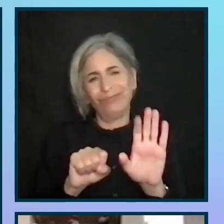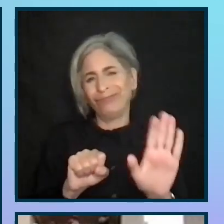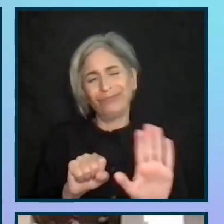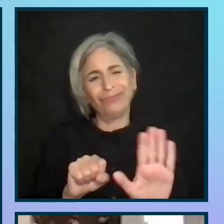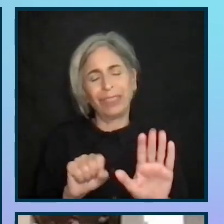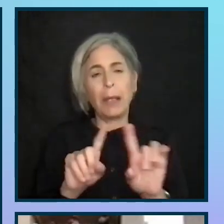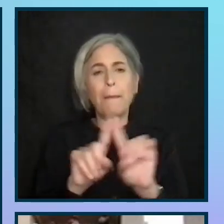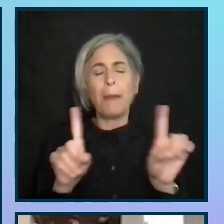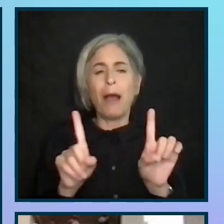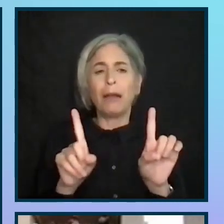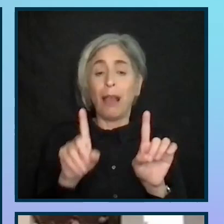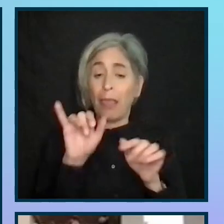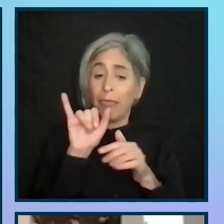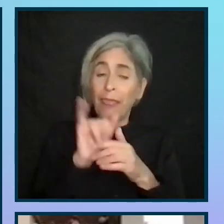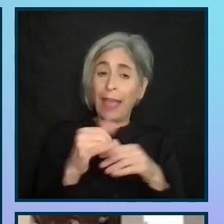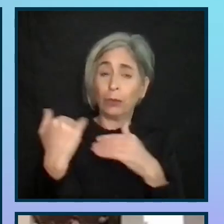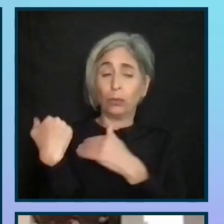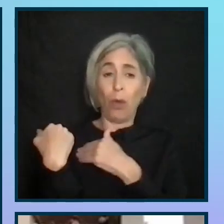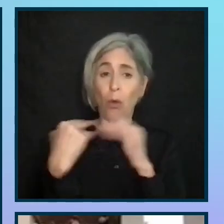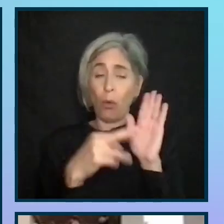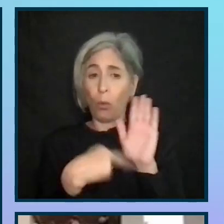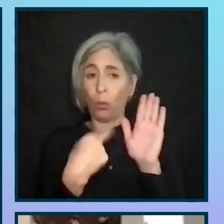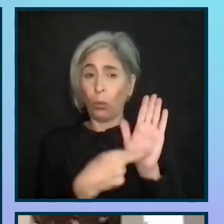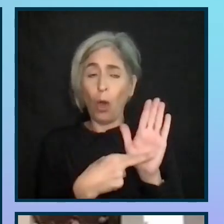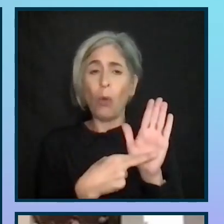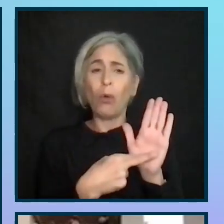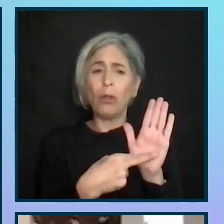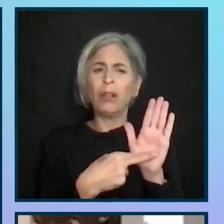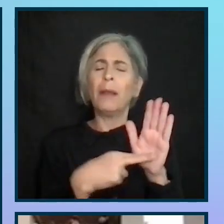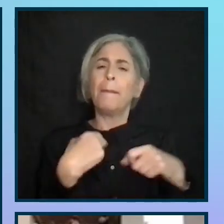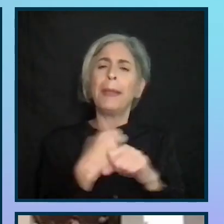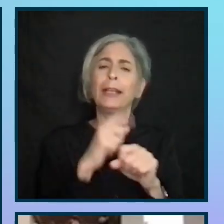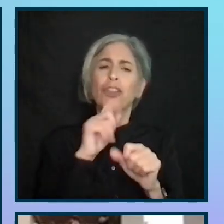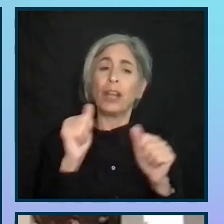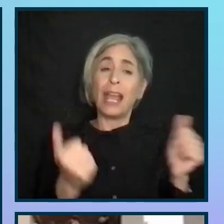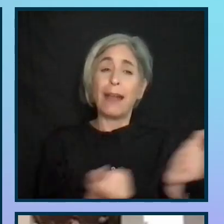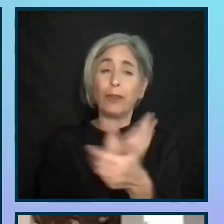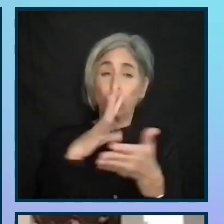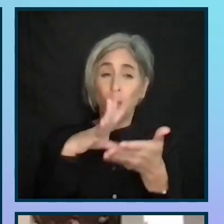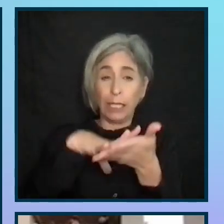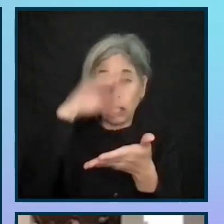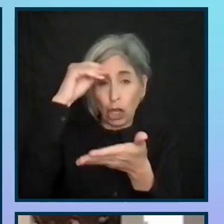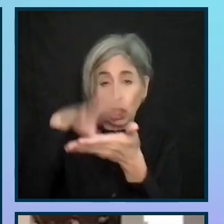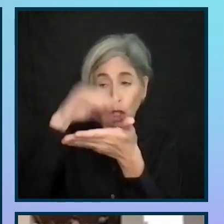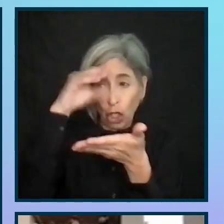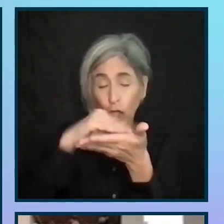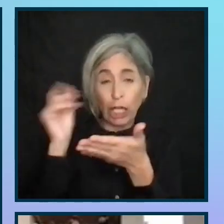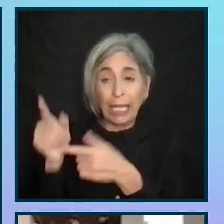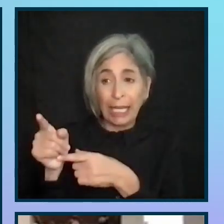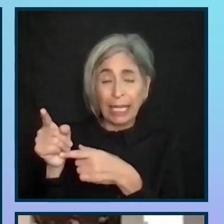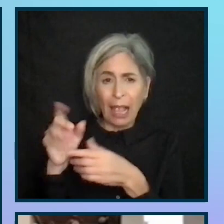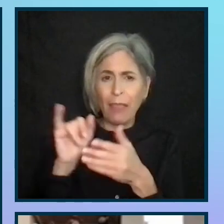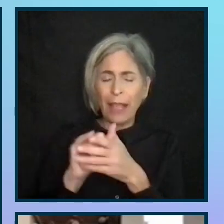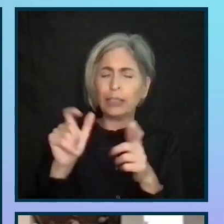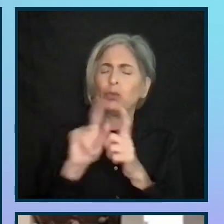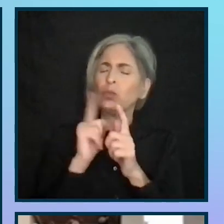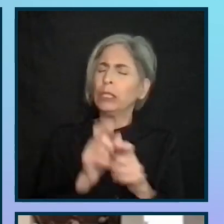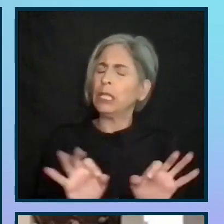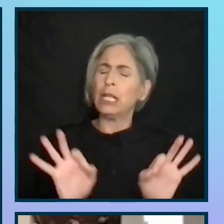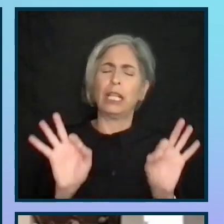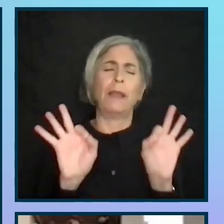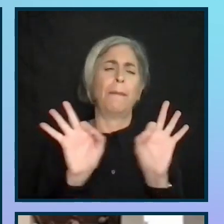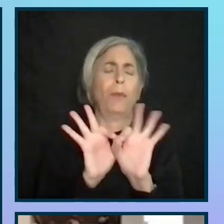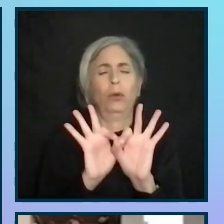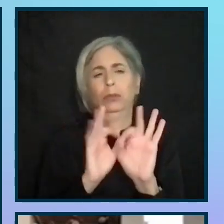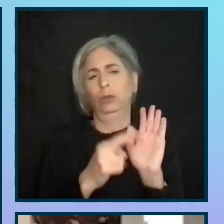But being in that position where you can make sure that everyone is learning is a hugely important position.